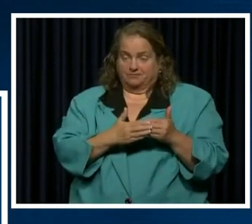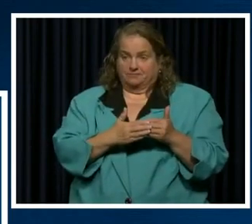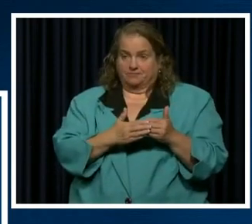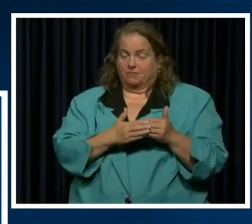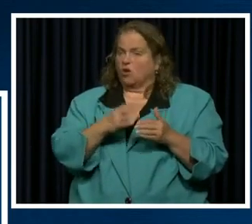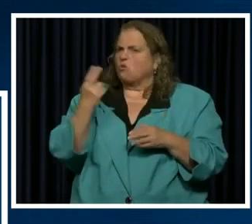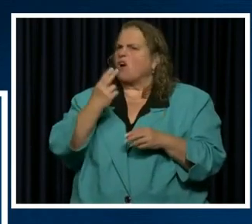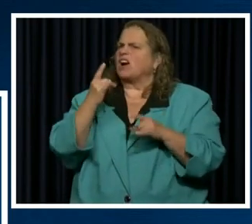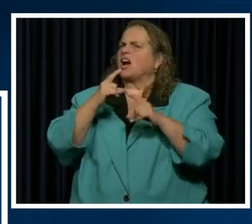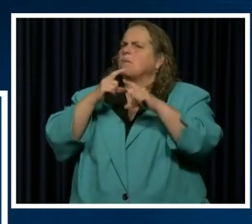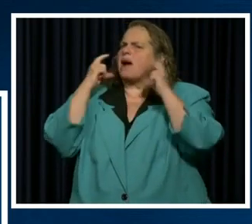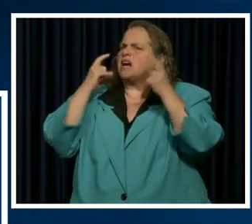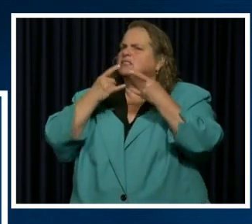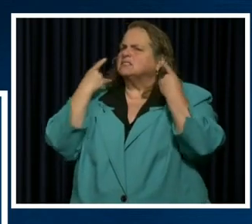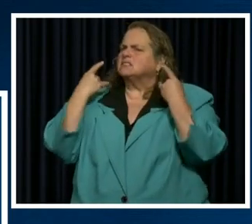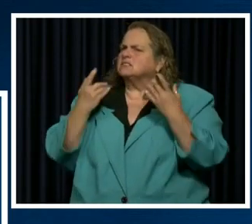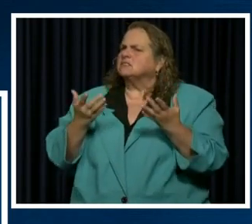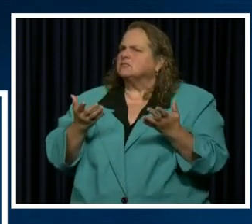Wearing a mask